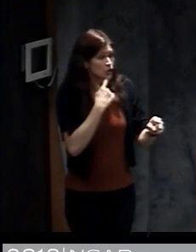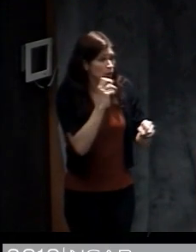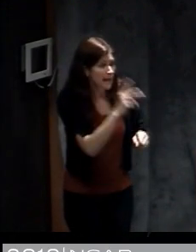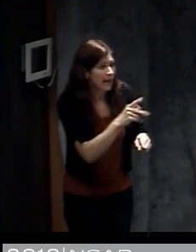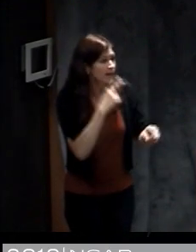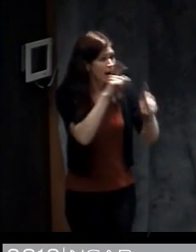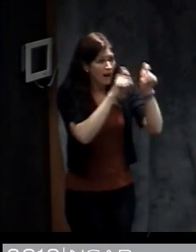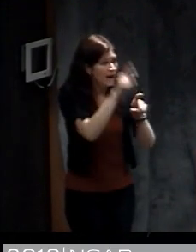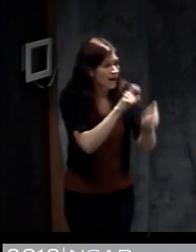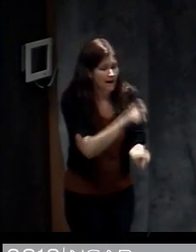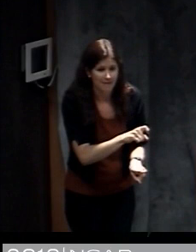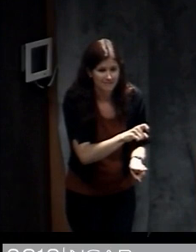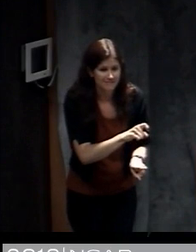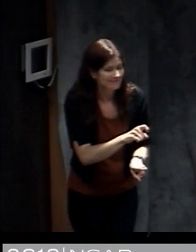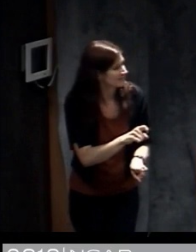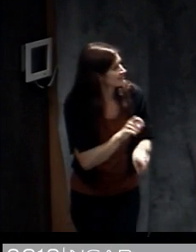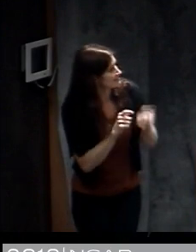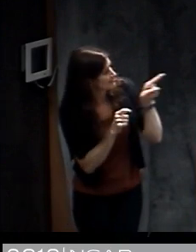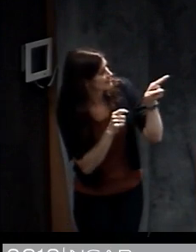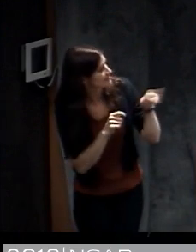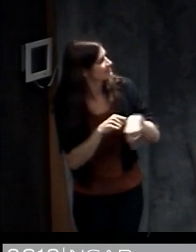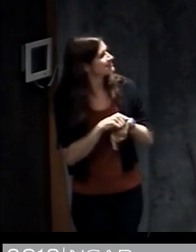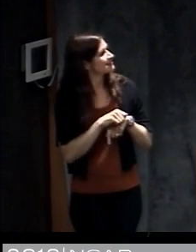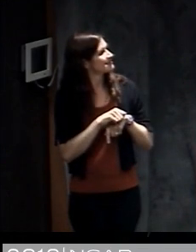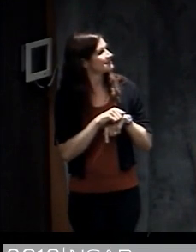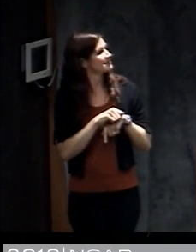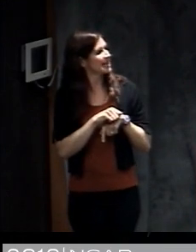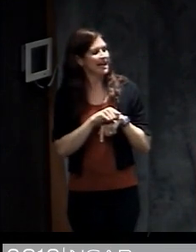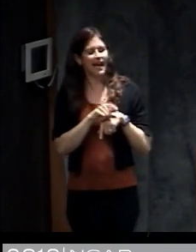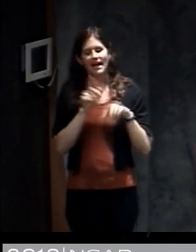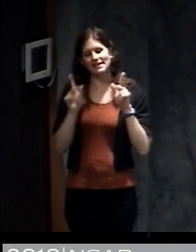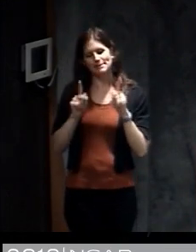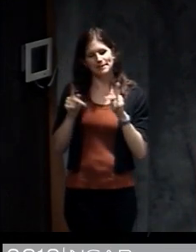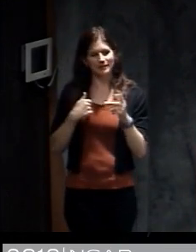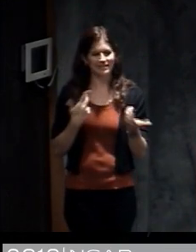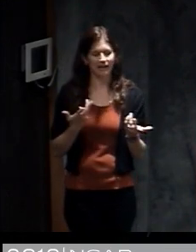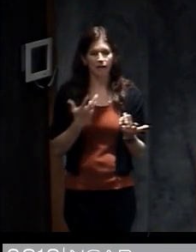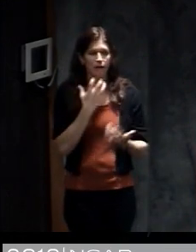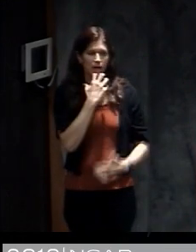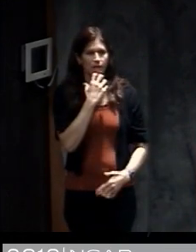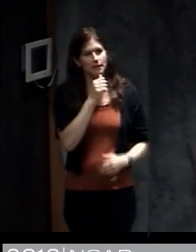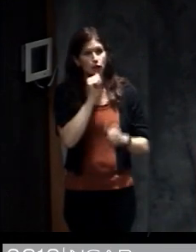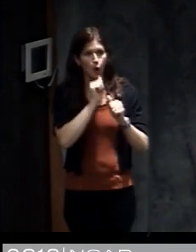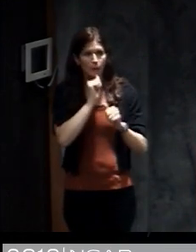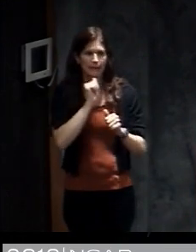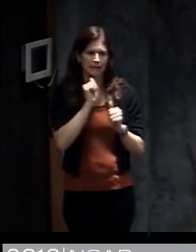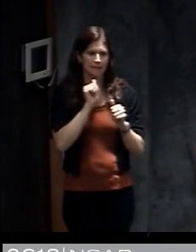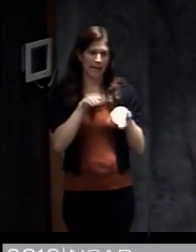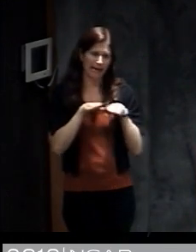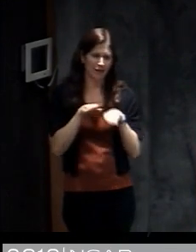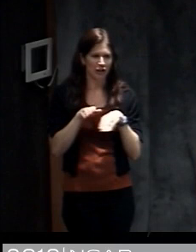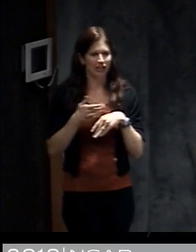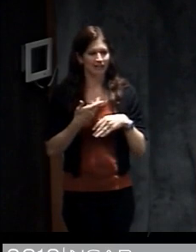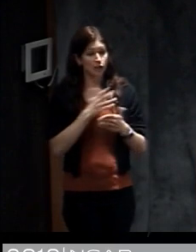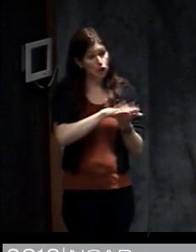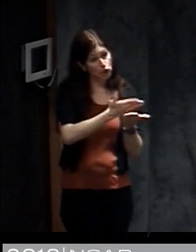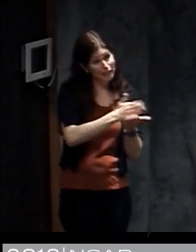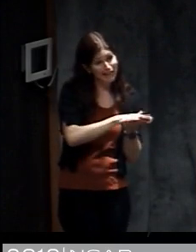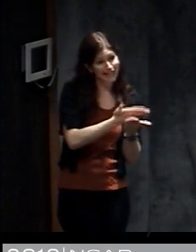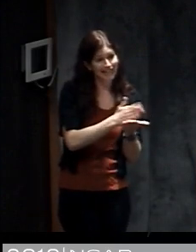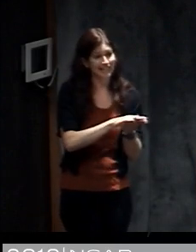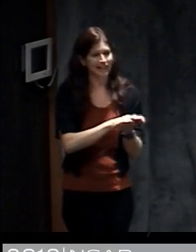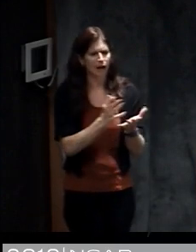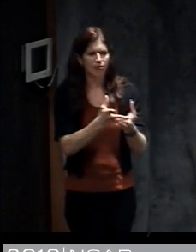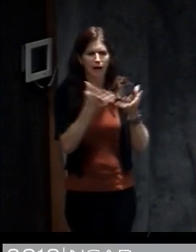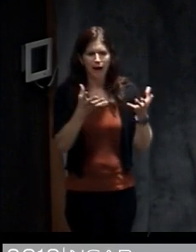and what they're doing. This is an example of that. And then, of course, people exhibit a lot of what we call coping behaviors. This is the example of cooking. A lot of people